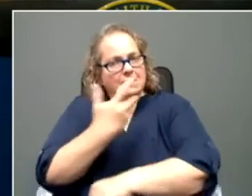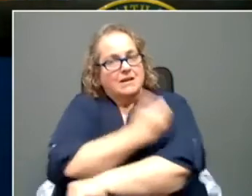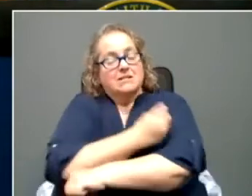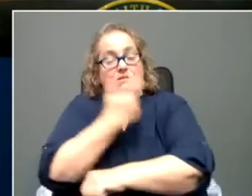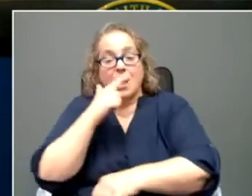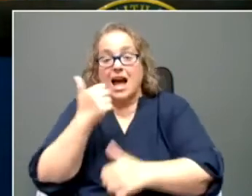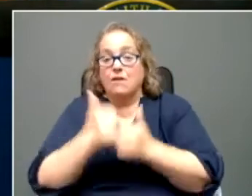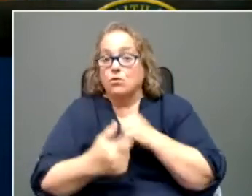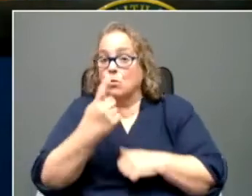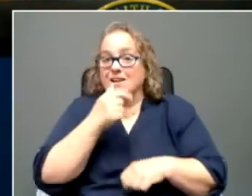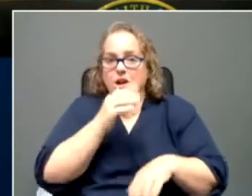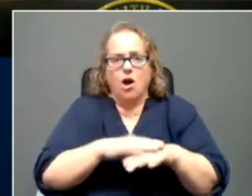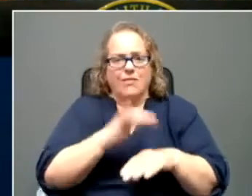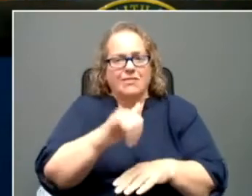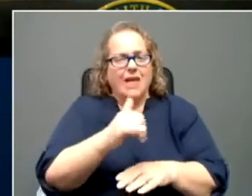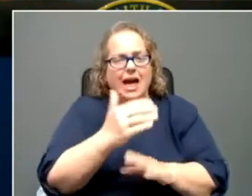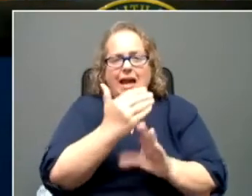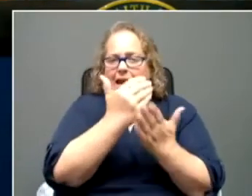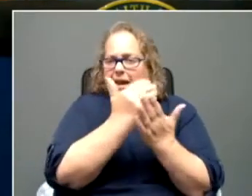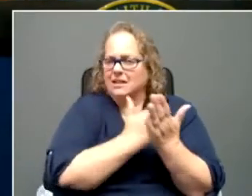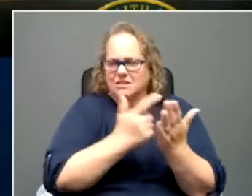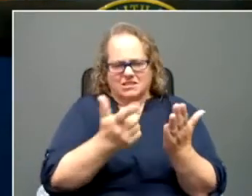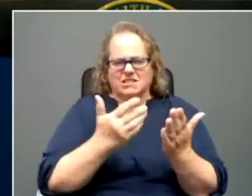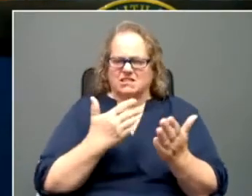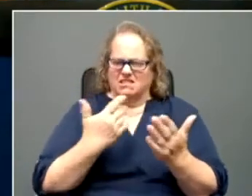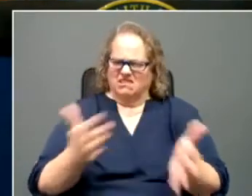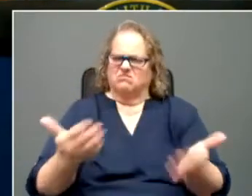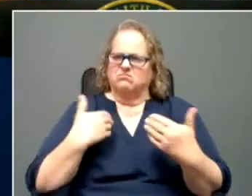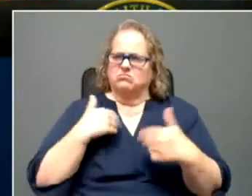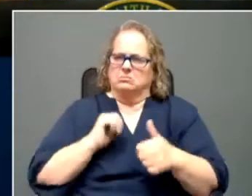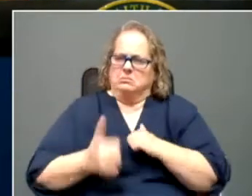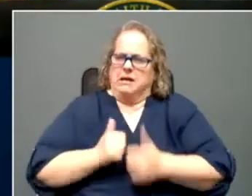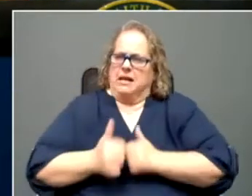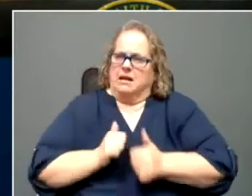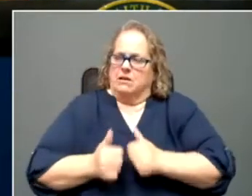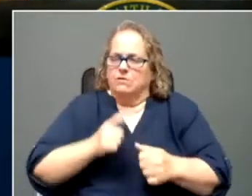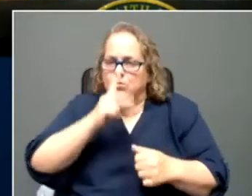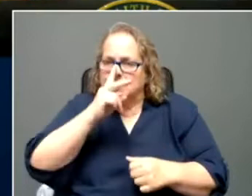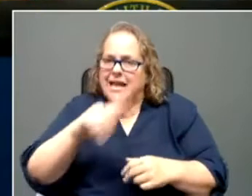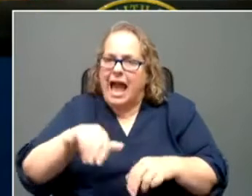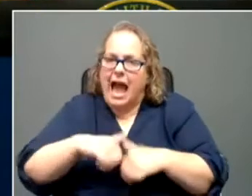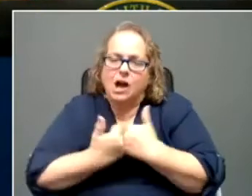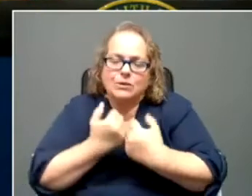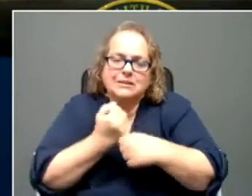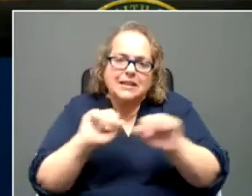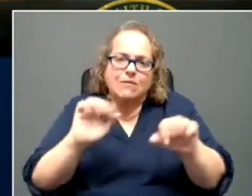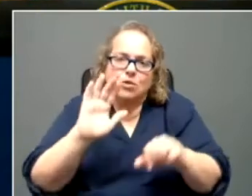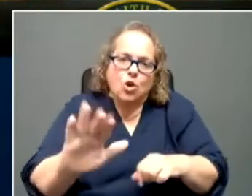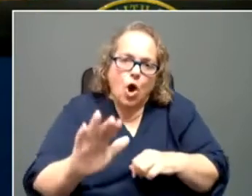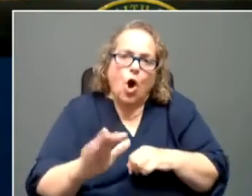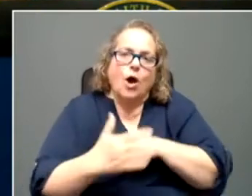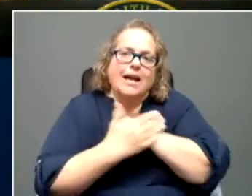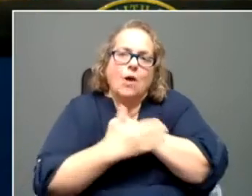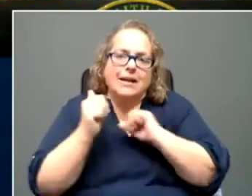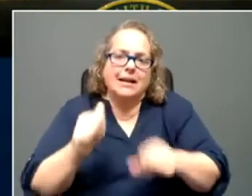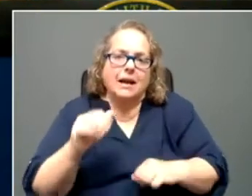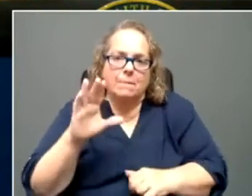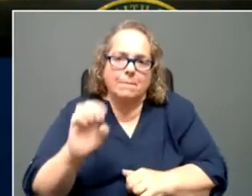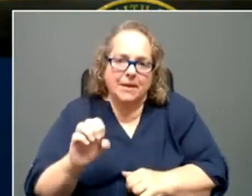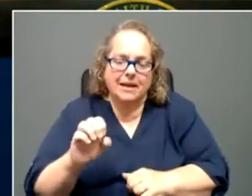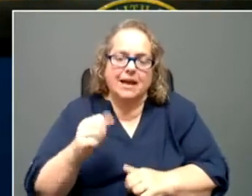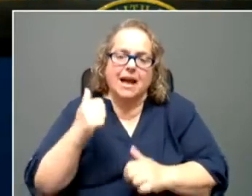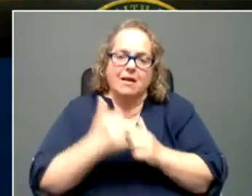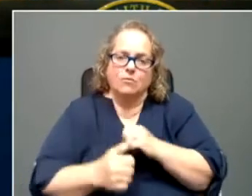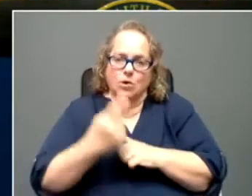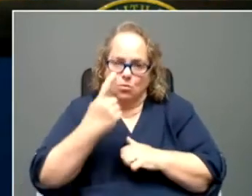list, let's get competitive. This is how safe your county is. We want everybody to get up to